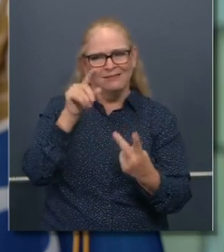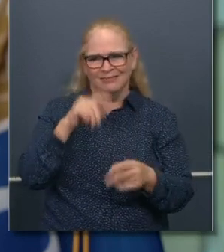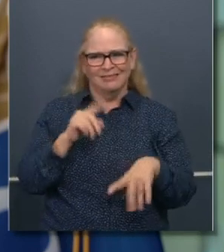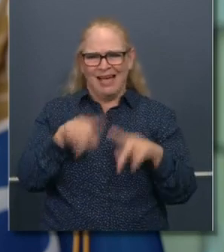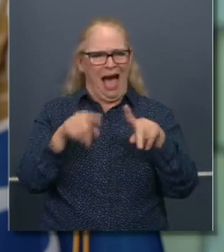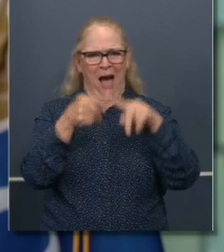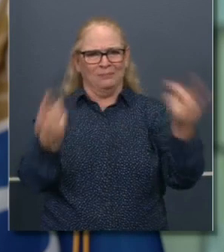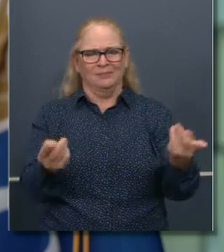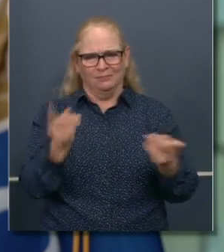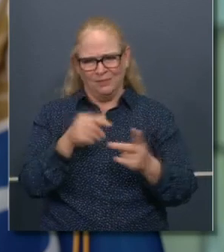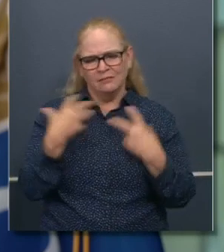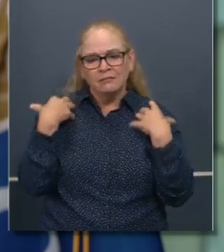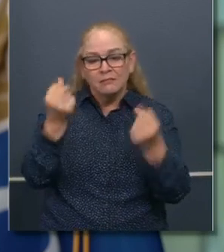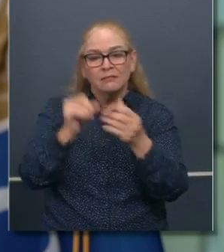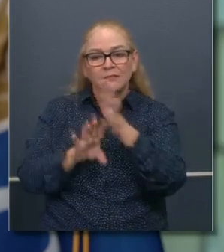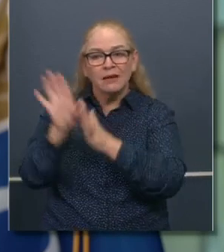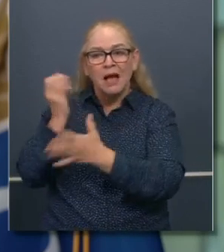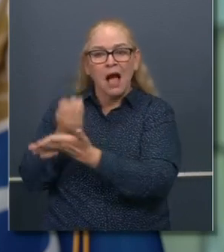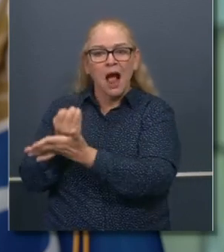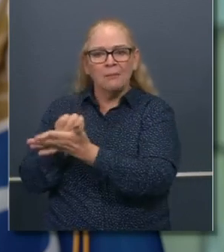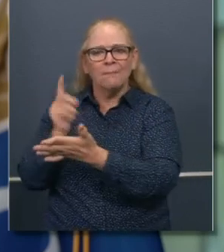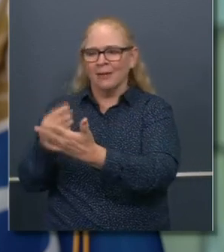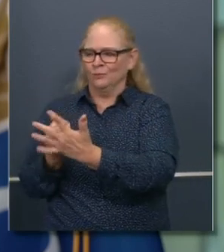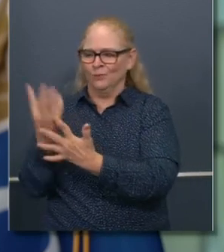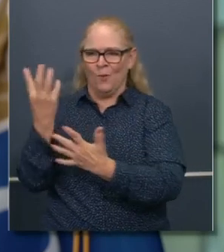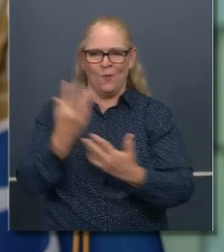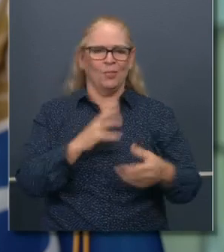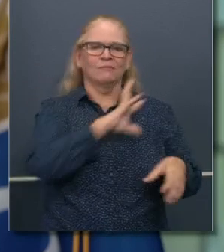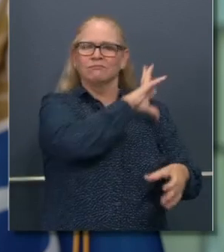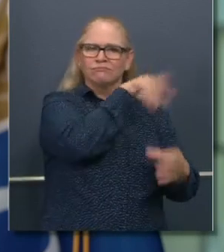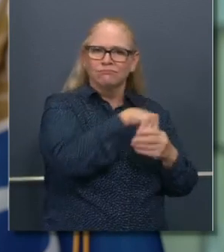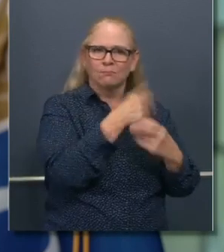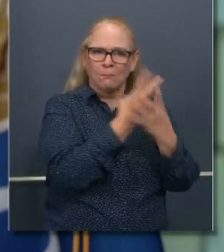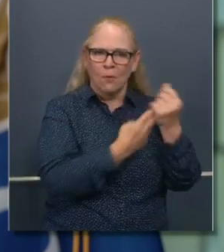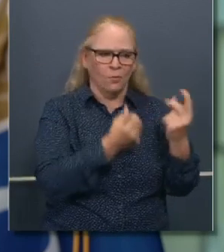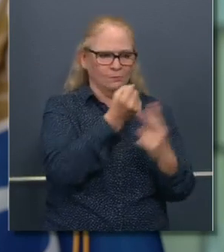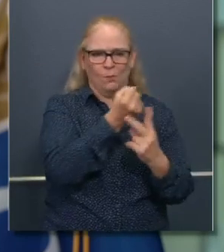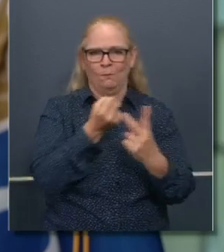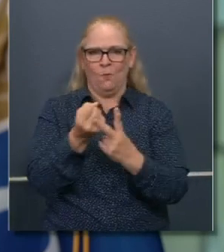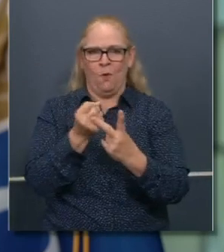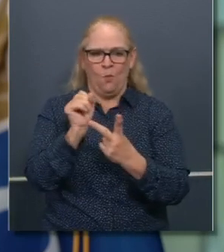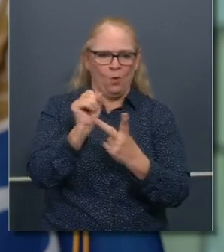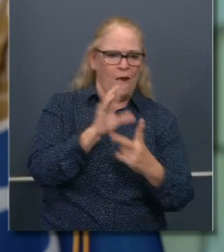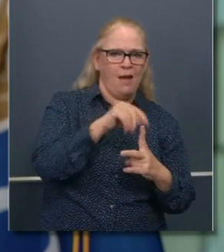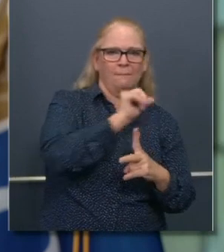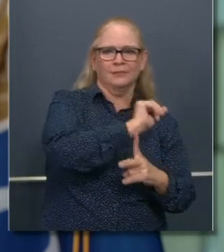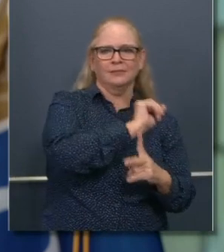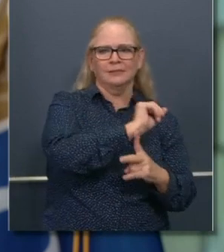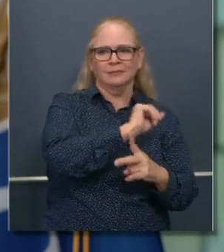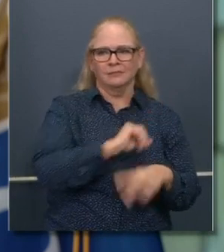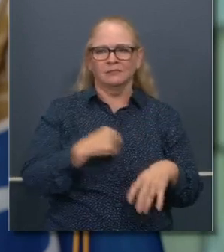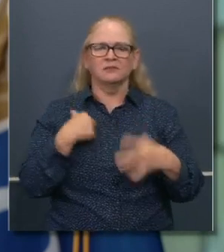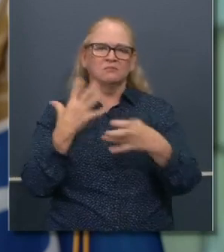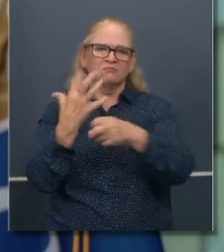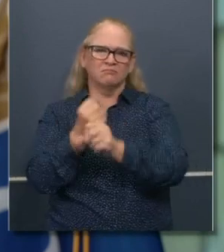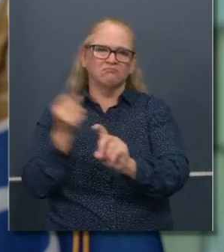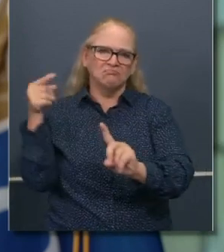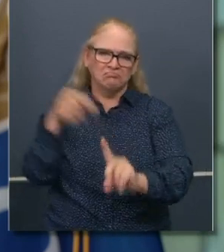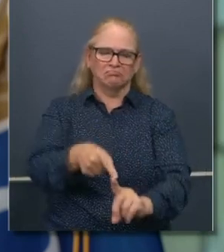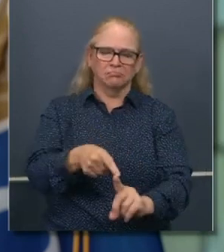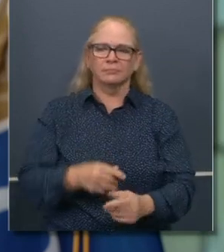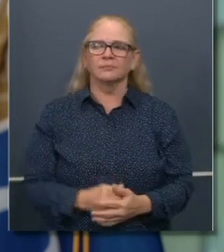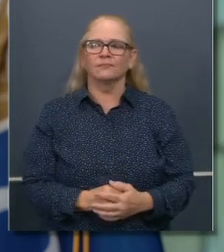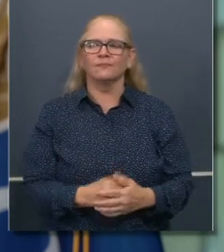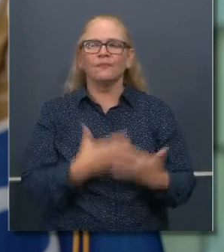inclusion. And so in conclusion, I wanted to make that point and, uh, thank everybody on our task